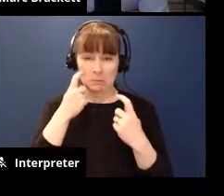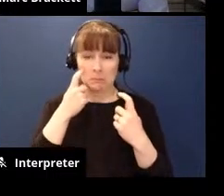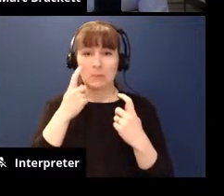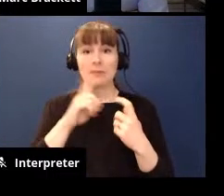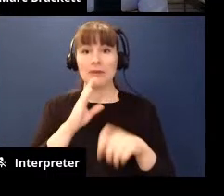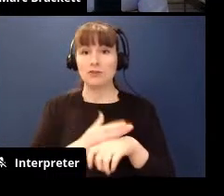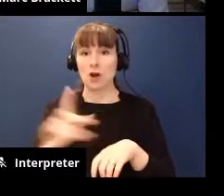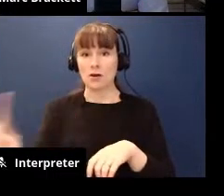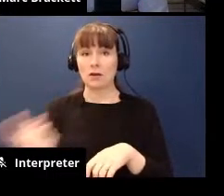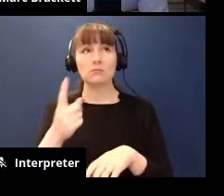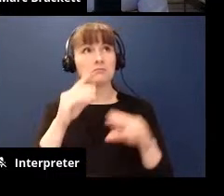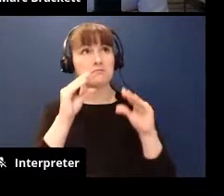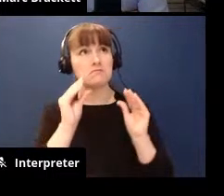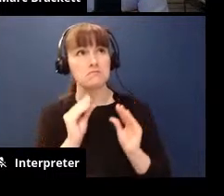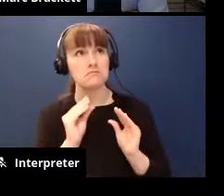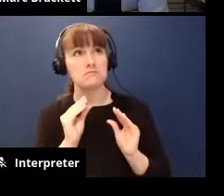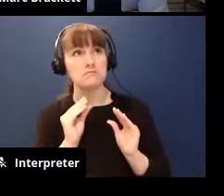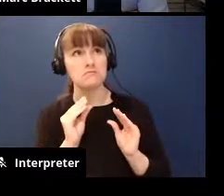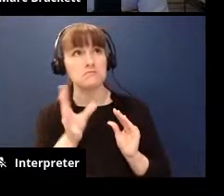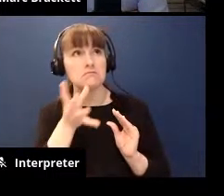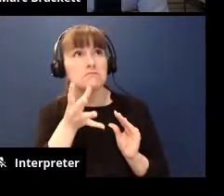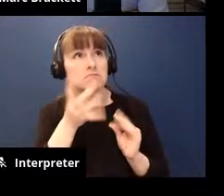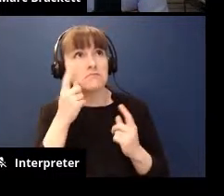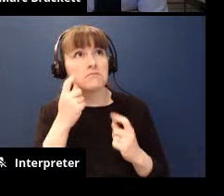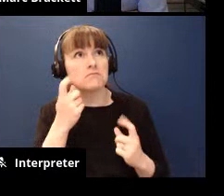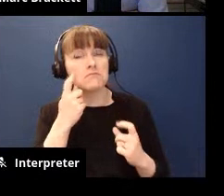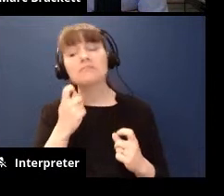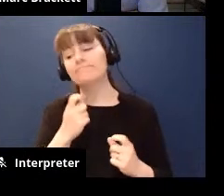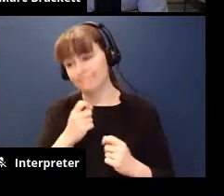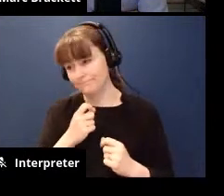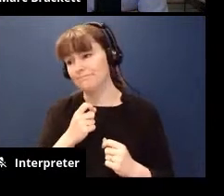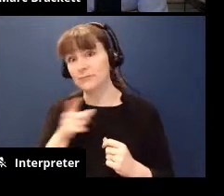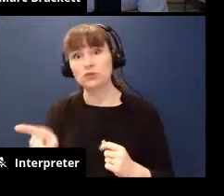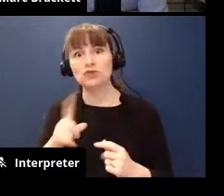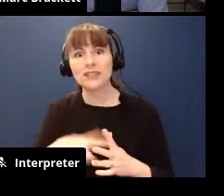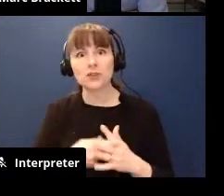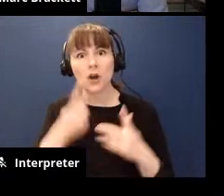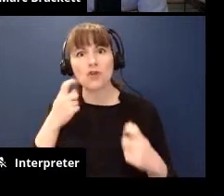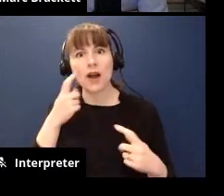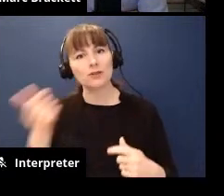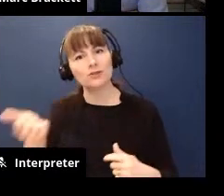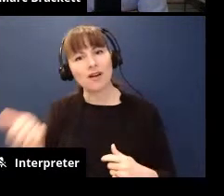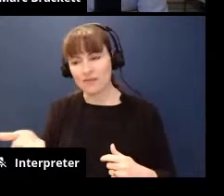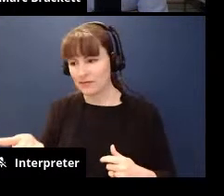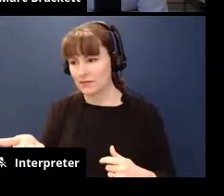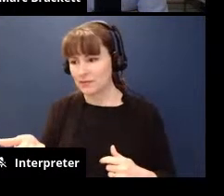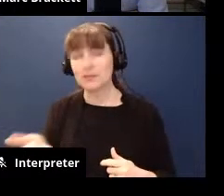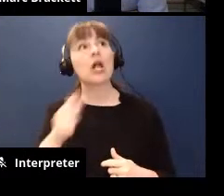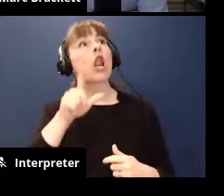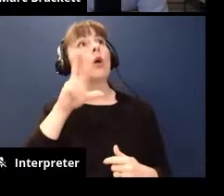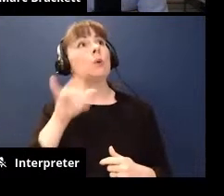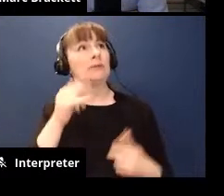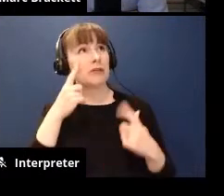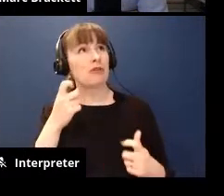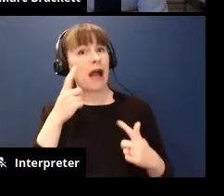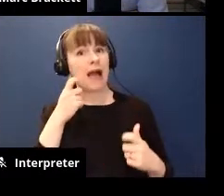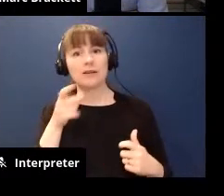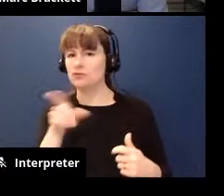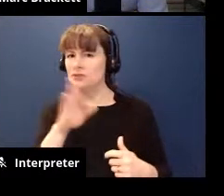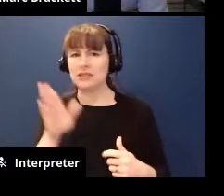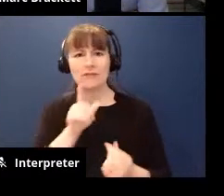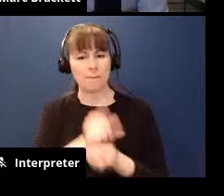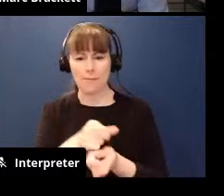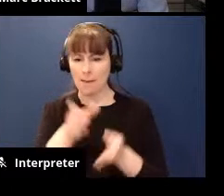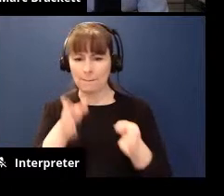me and like made a sad face and she said mommy cry and i said yeah and then she started crying and she said lucy cry and she had never met this